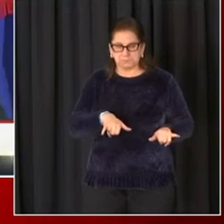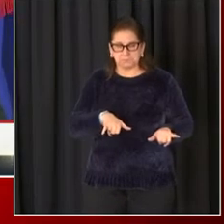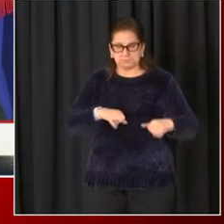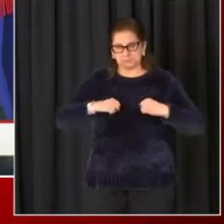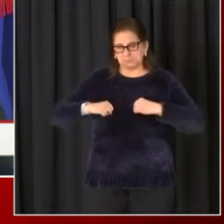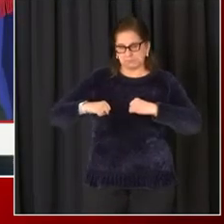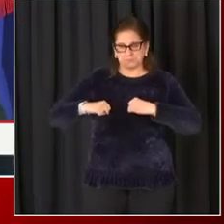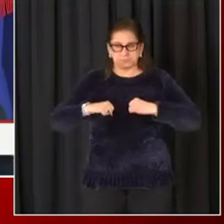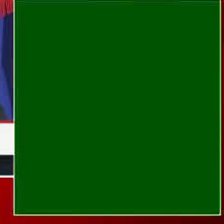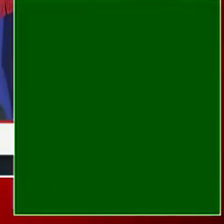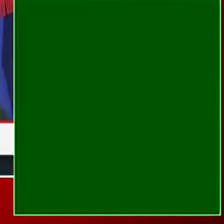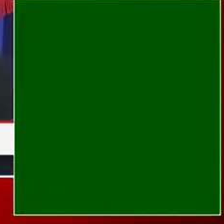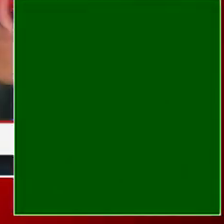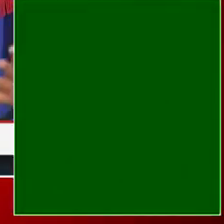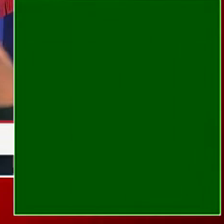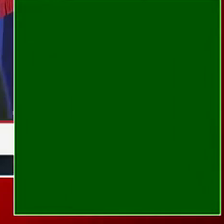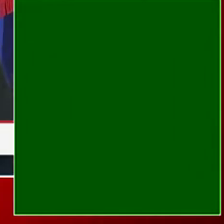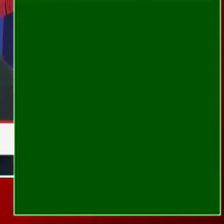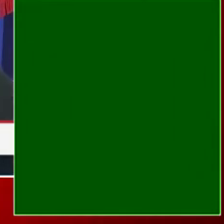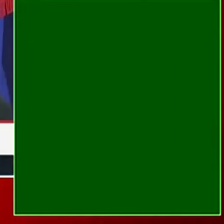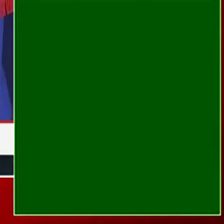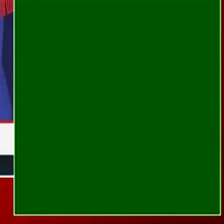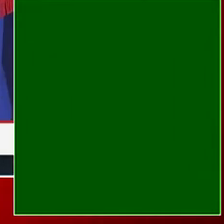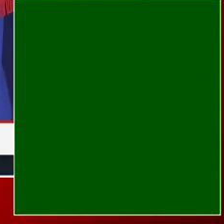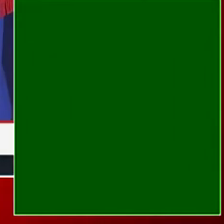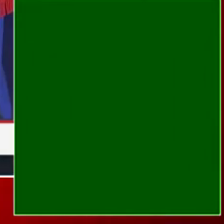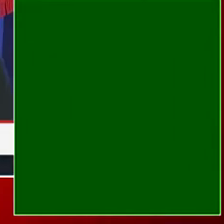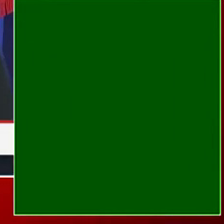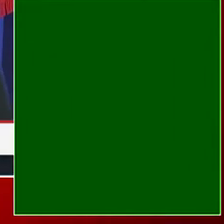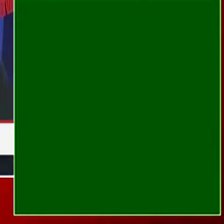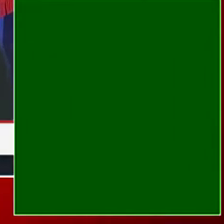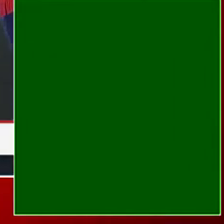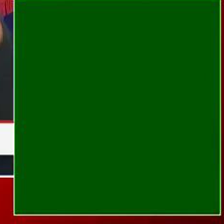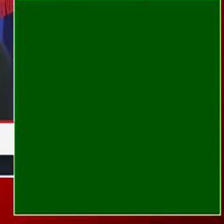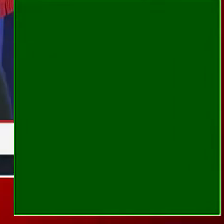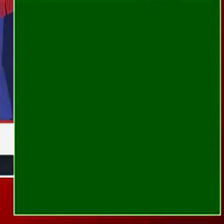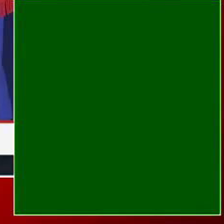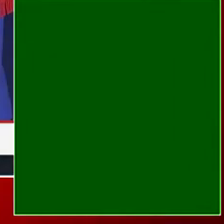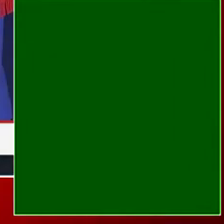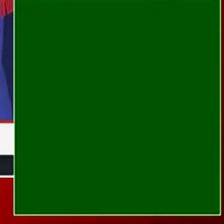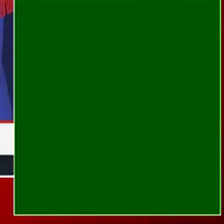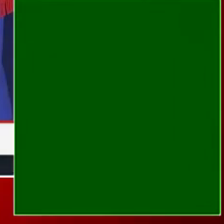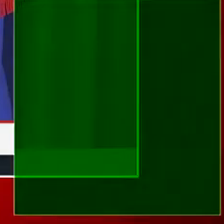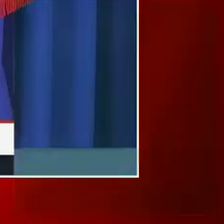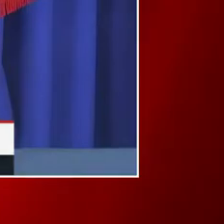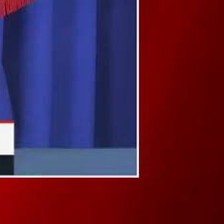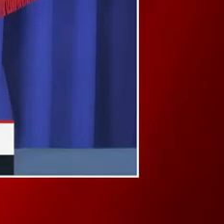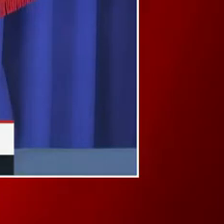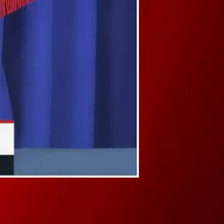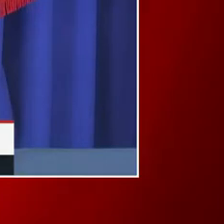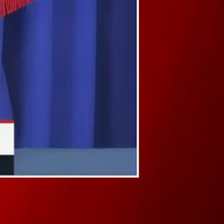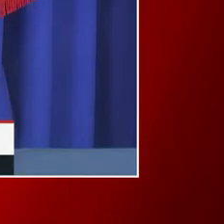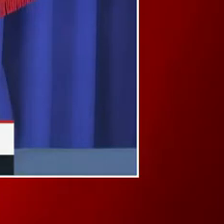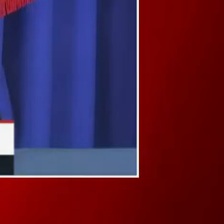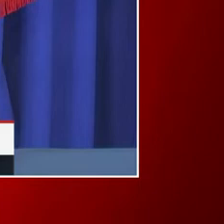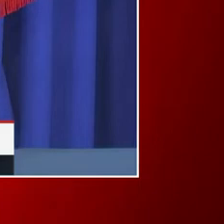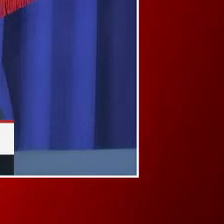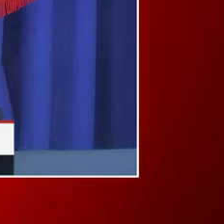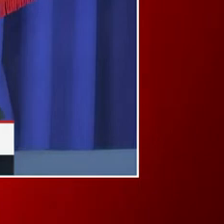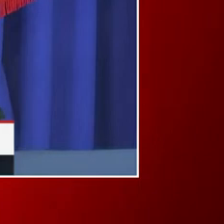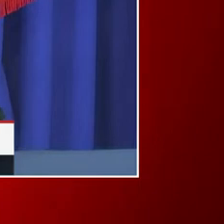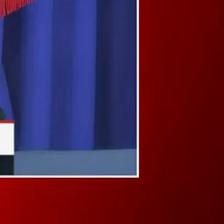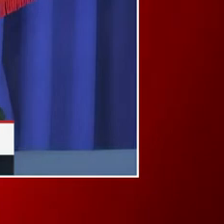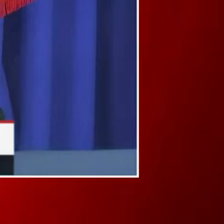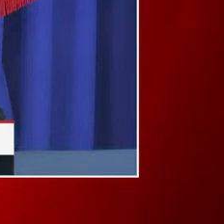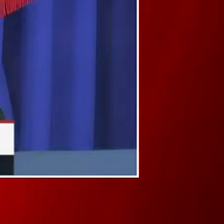the 30th, and we are also evaluating now, the rest of the year, the next three weeks, the next six